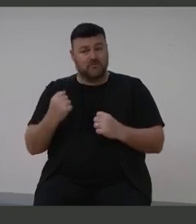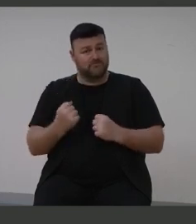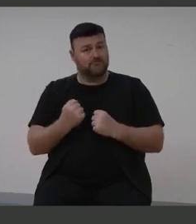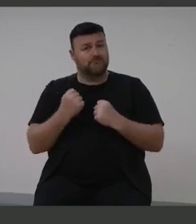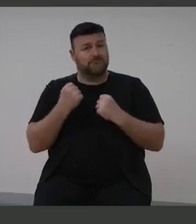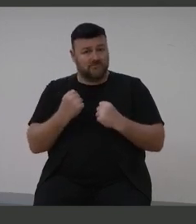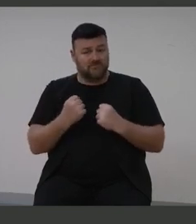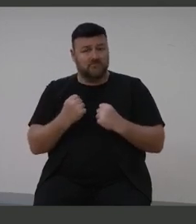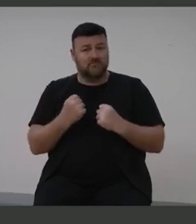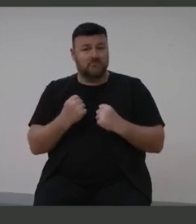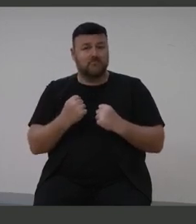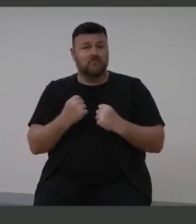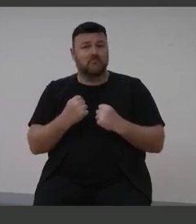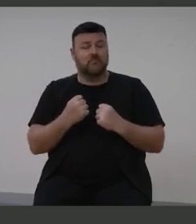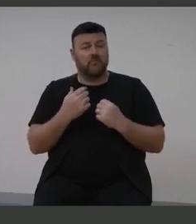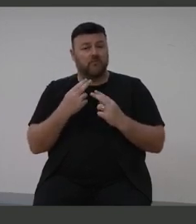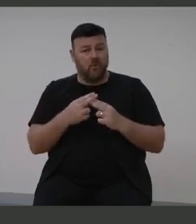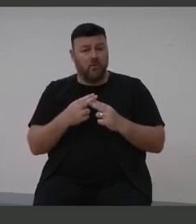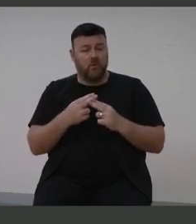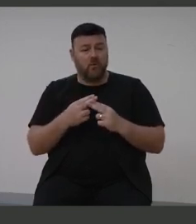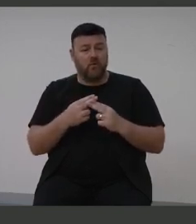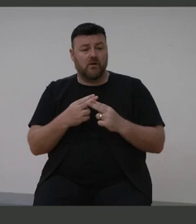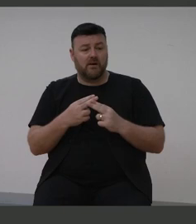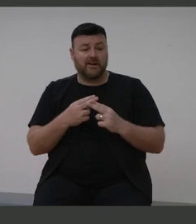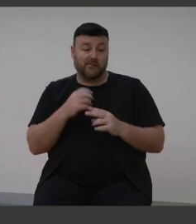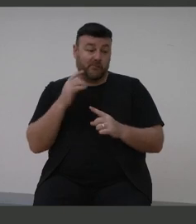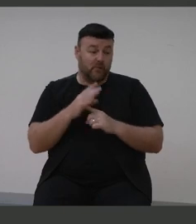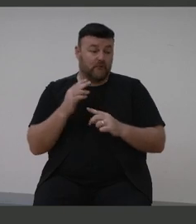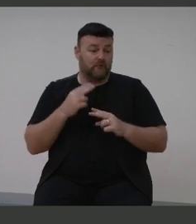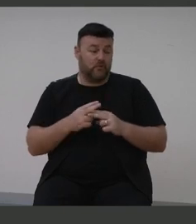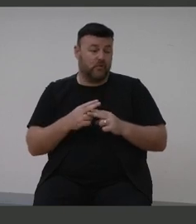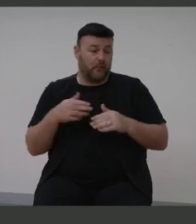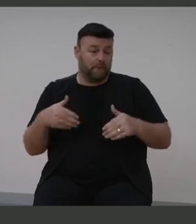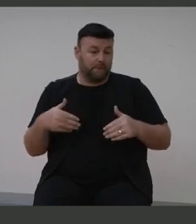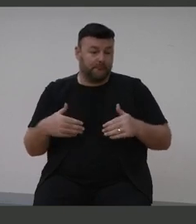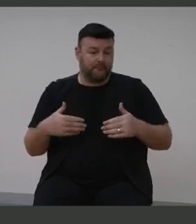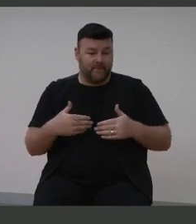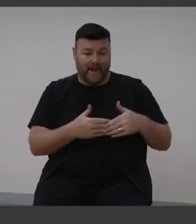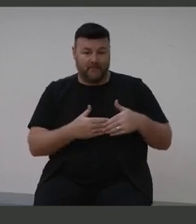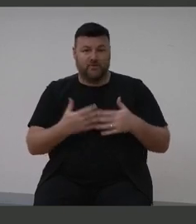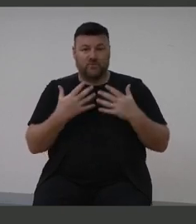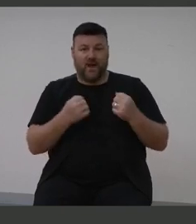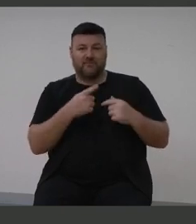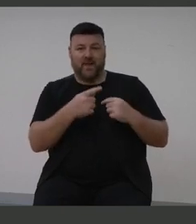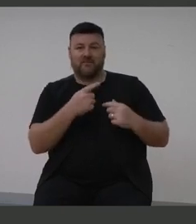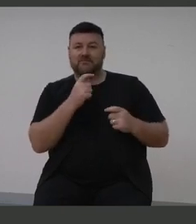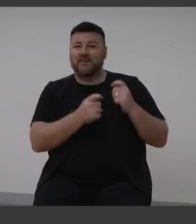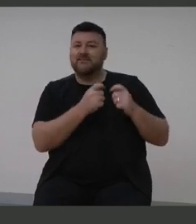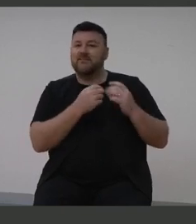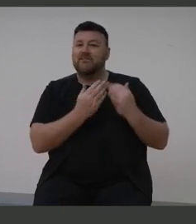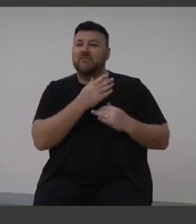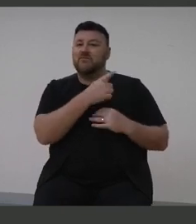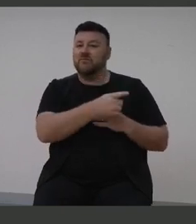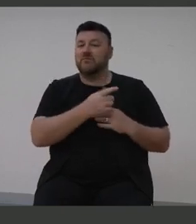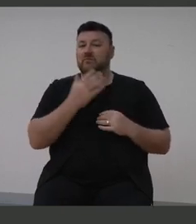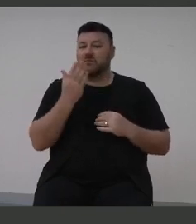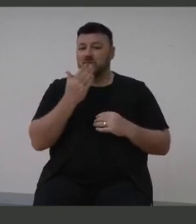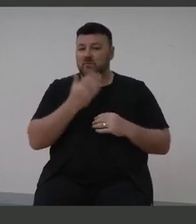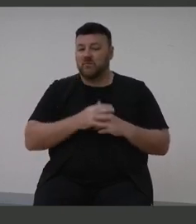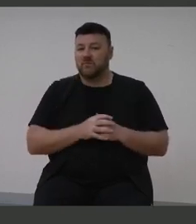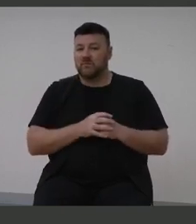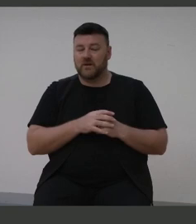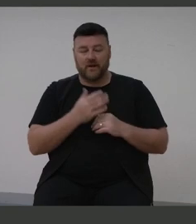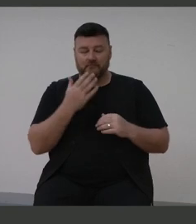young babies to have that screening test now, newborn screening test in our hospitals and how powerful and important that is to getting onto